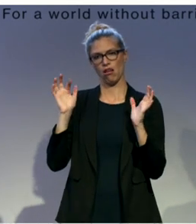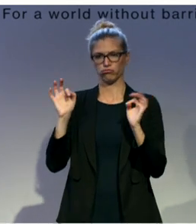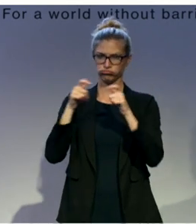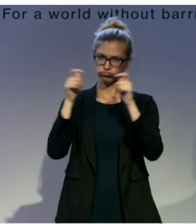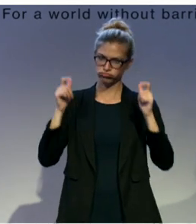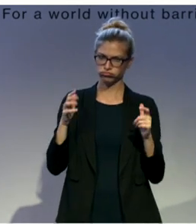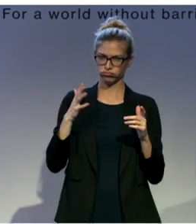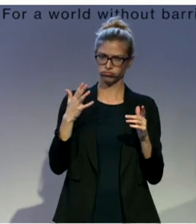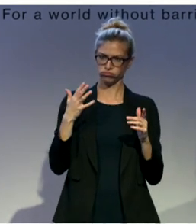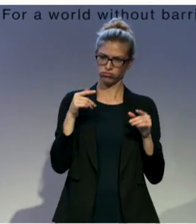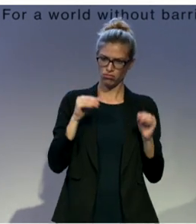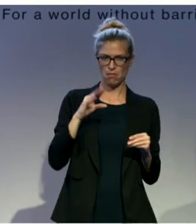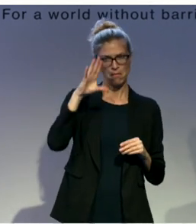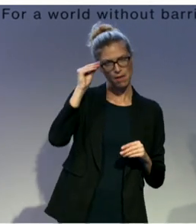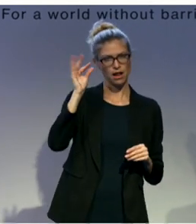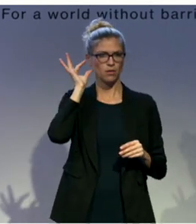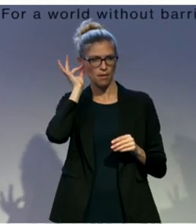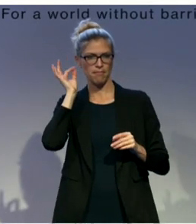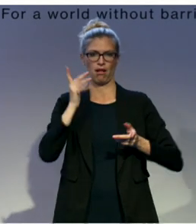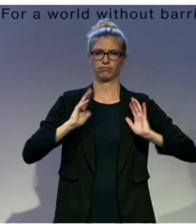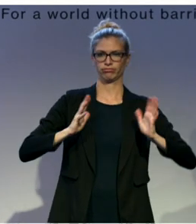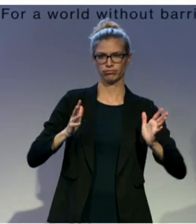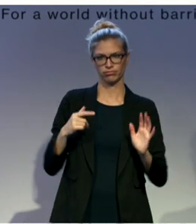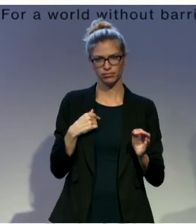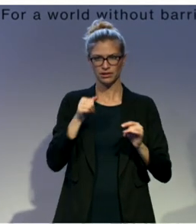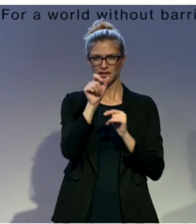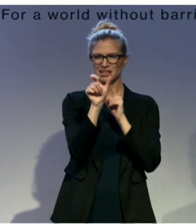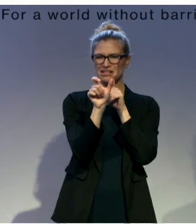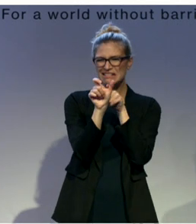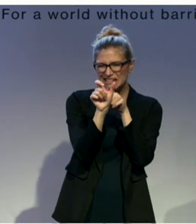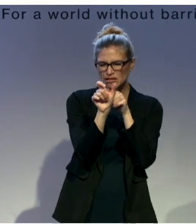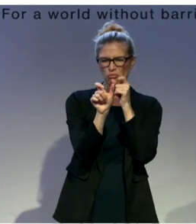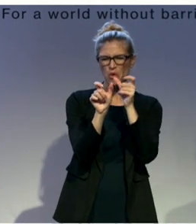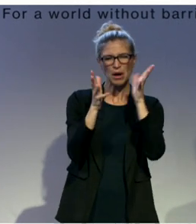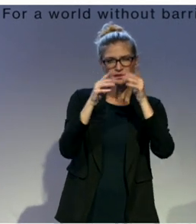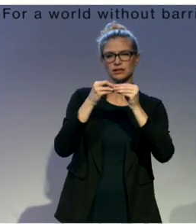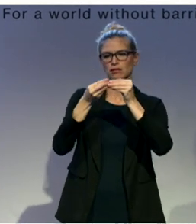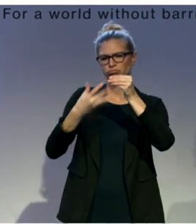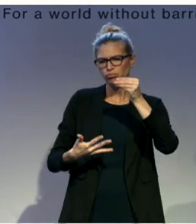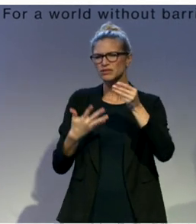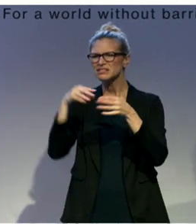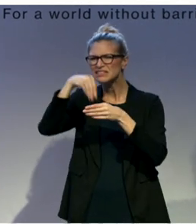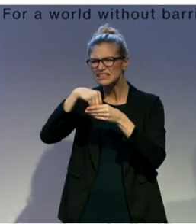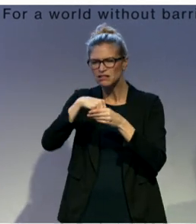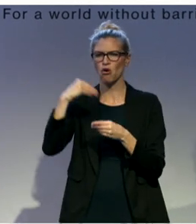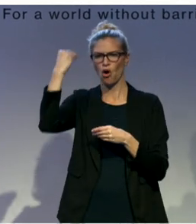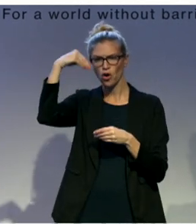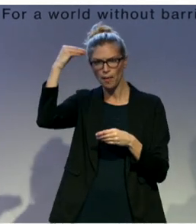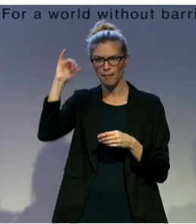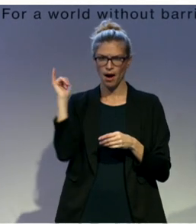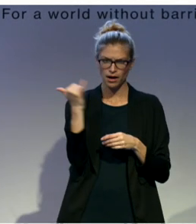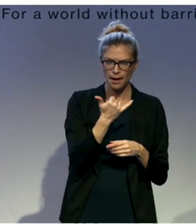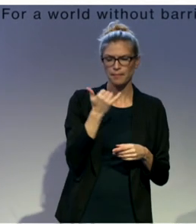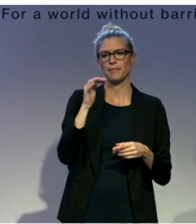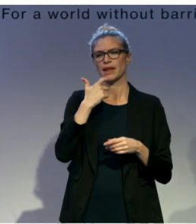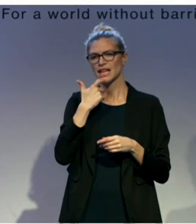signing and explaining the terminology, and it's also in English, French, and Arabic. In Libya,